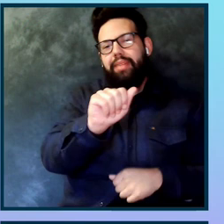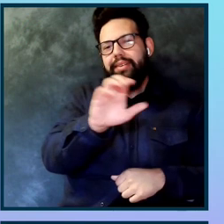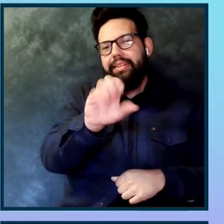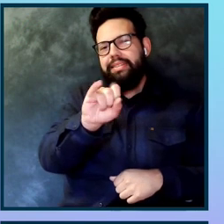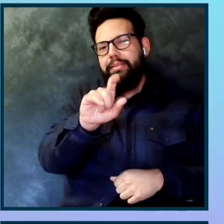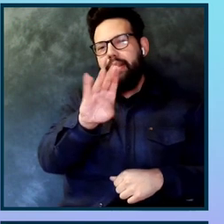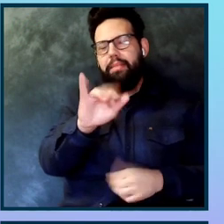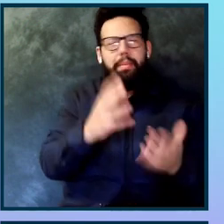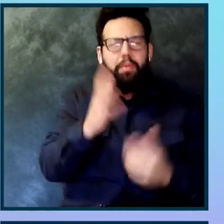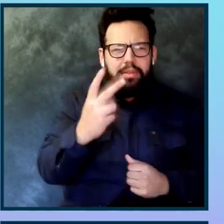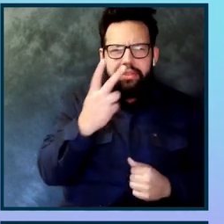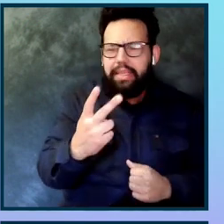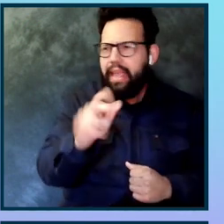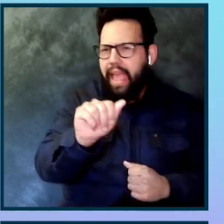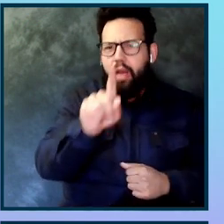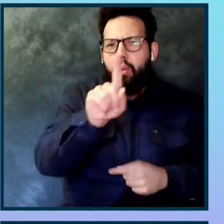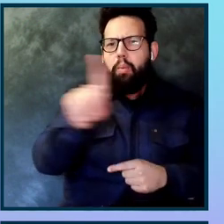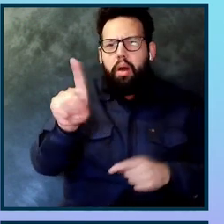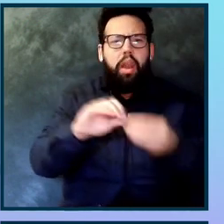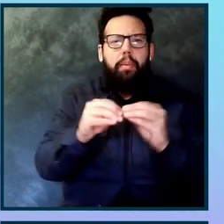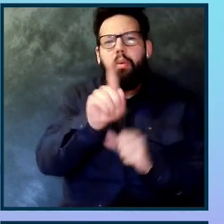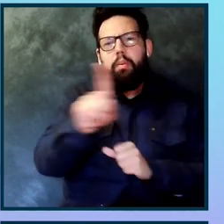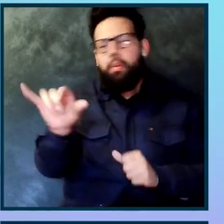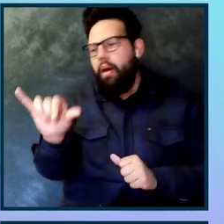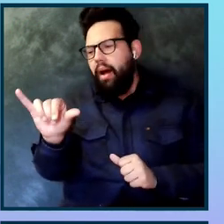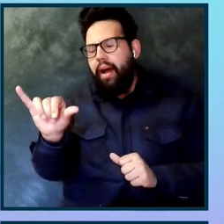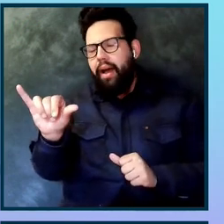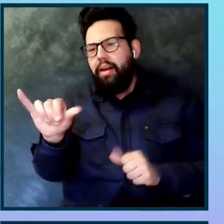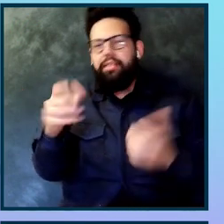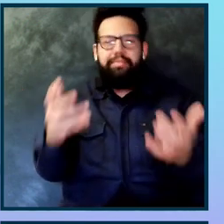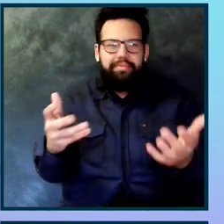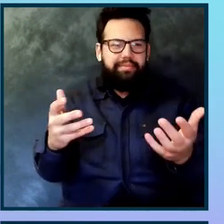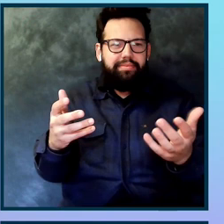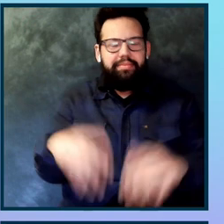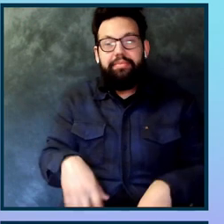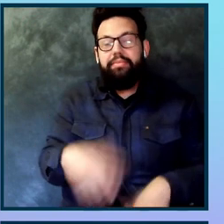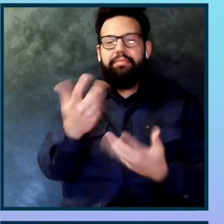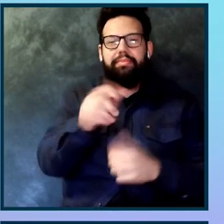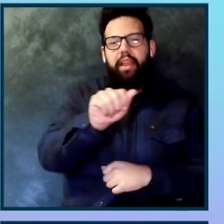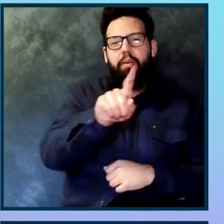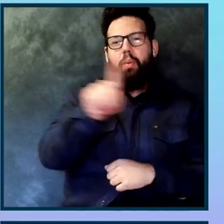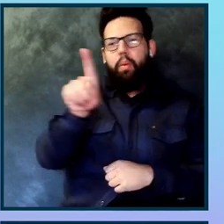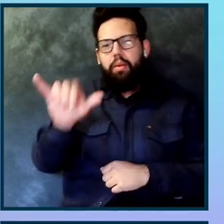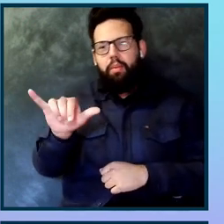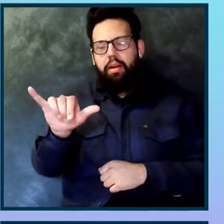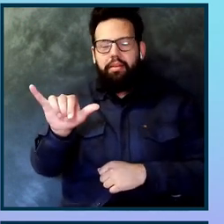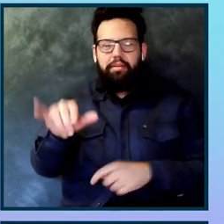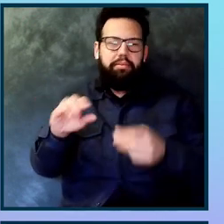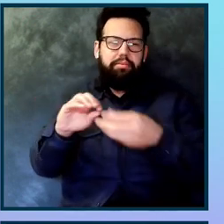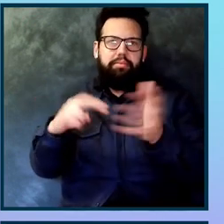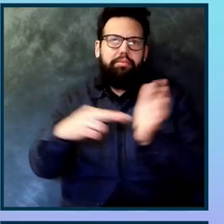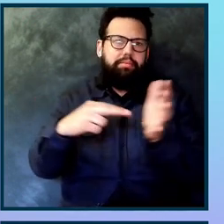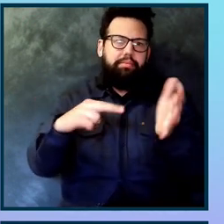confuse you. What you see is the long-standing commitment award goes to Ally. Ally has done,